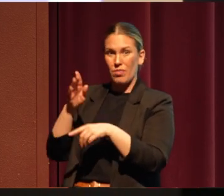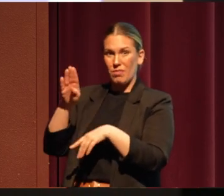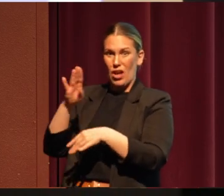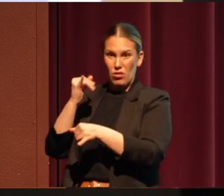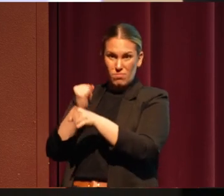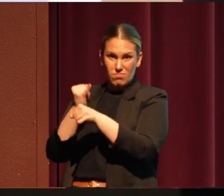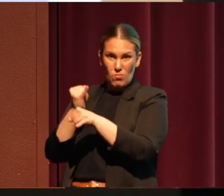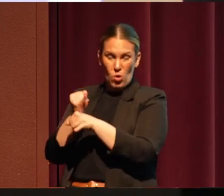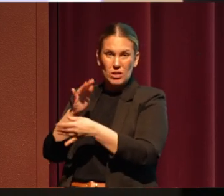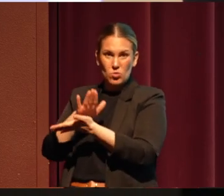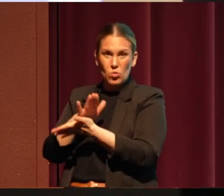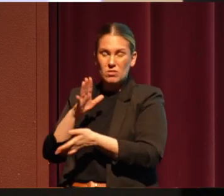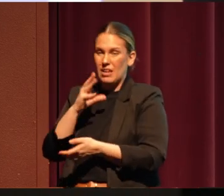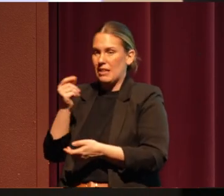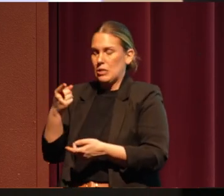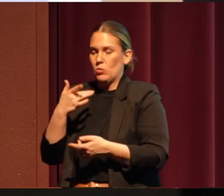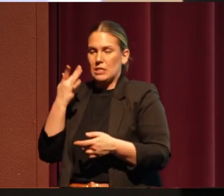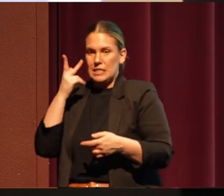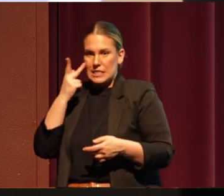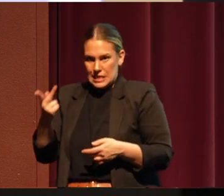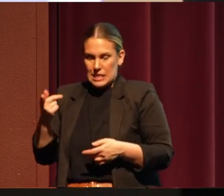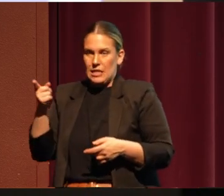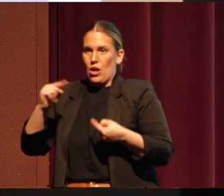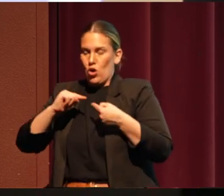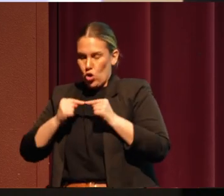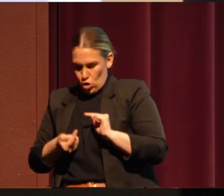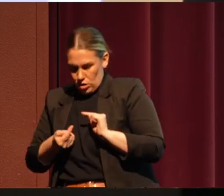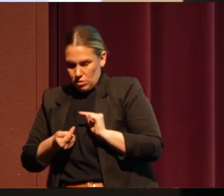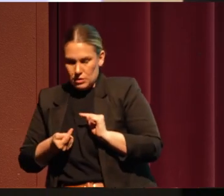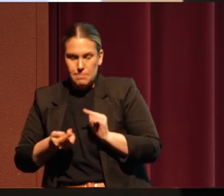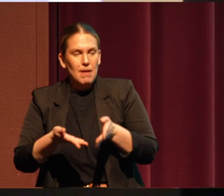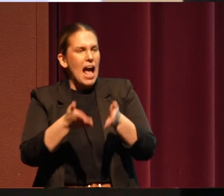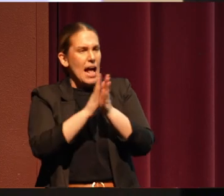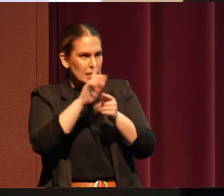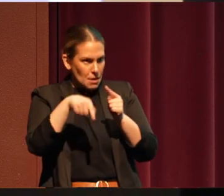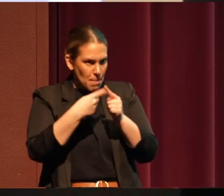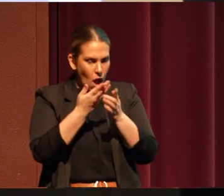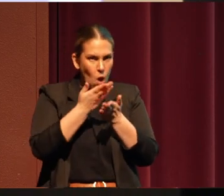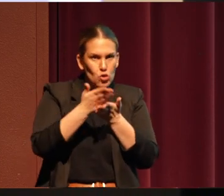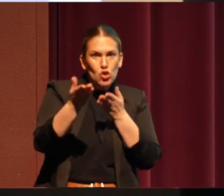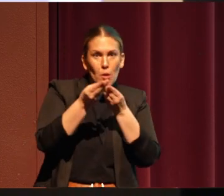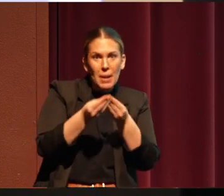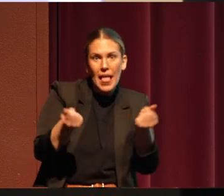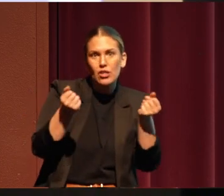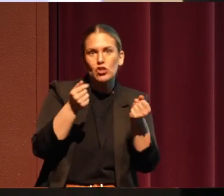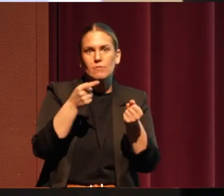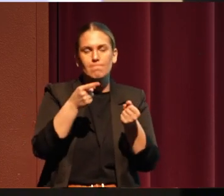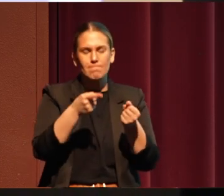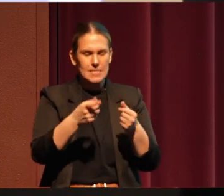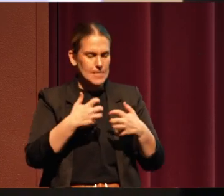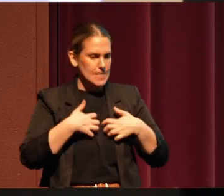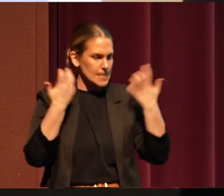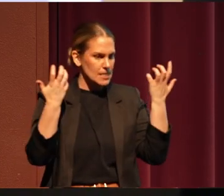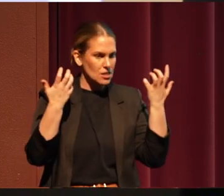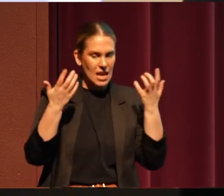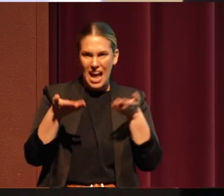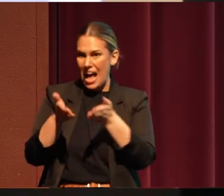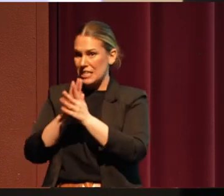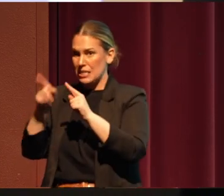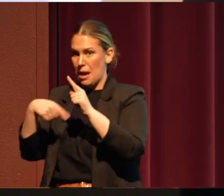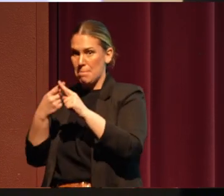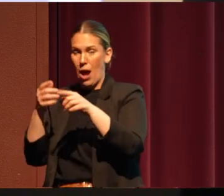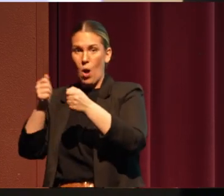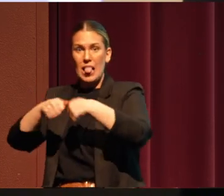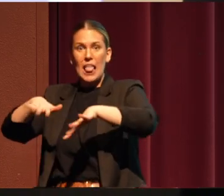We would ask them about termination. And you could see the anger. And when we asked them about the land, it's when they